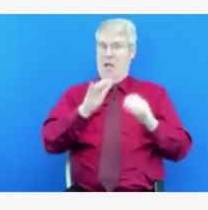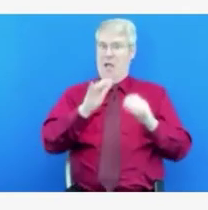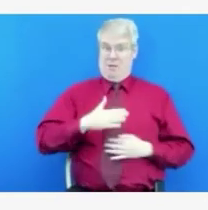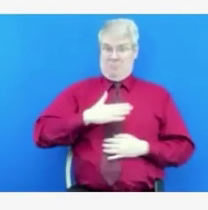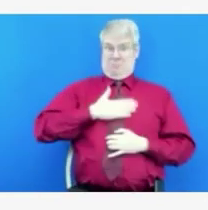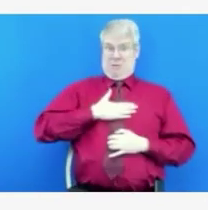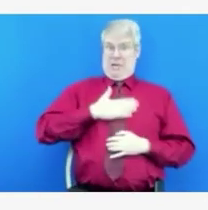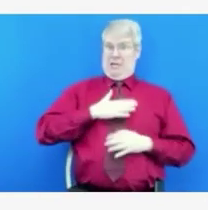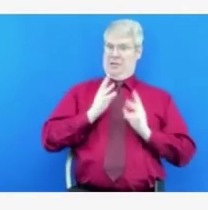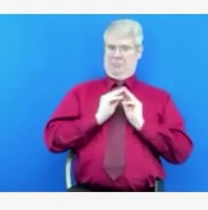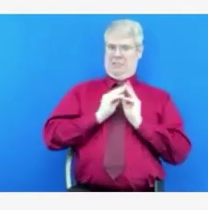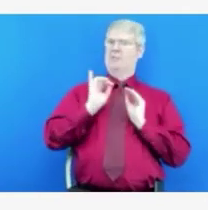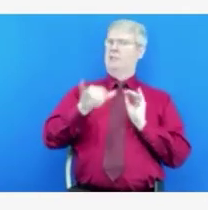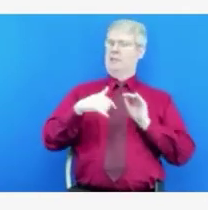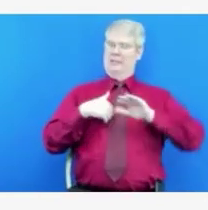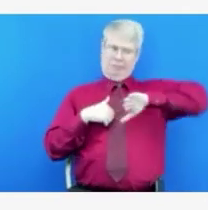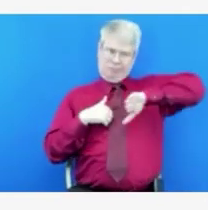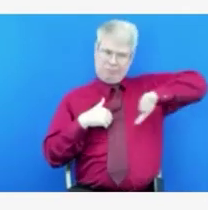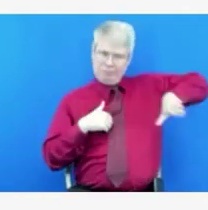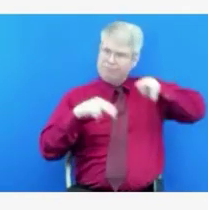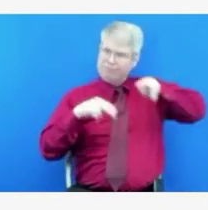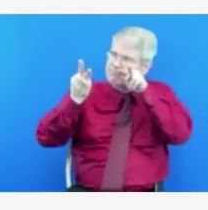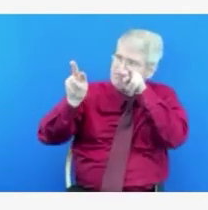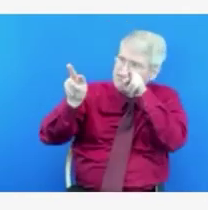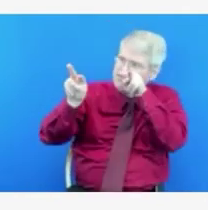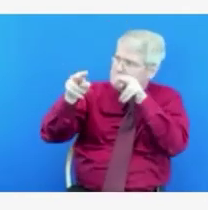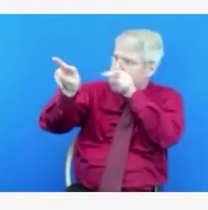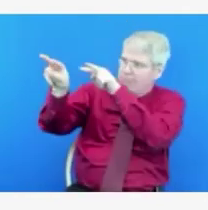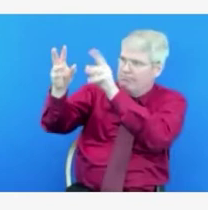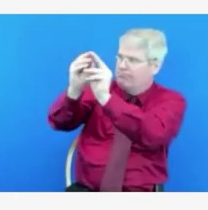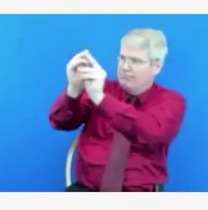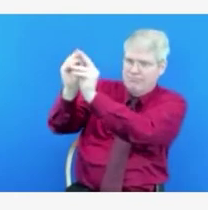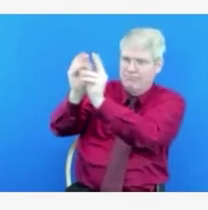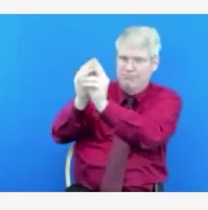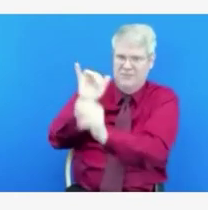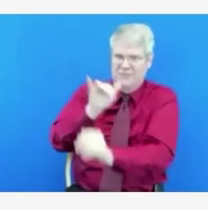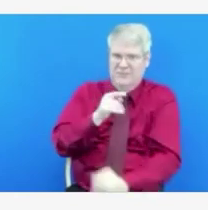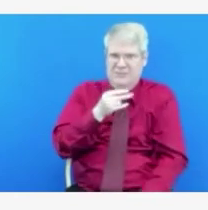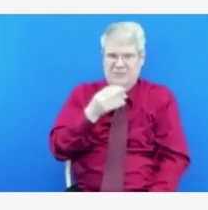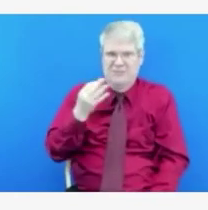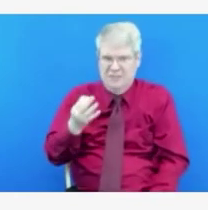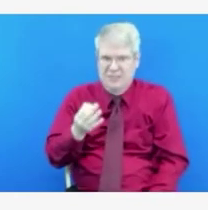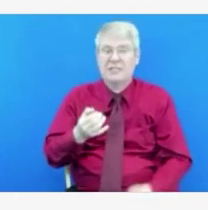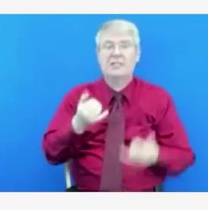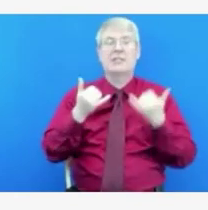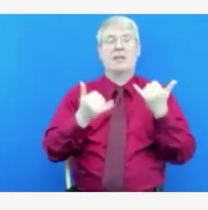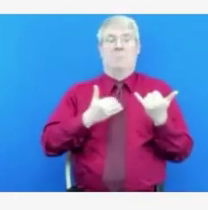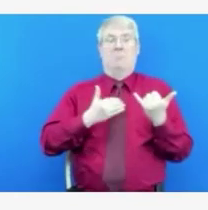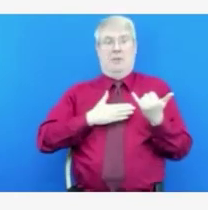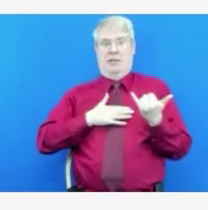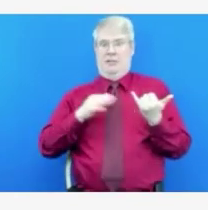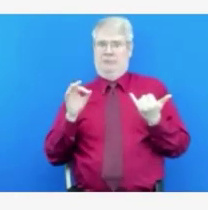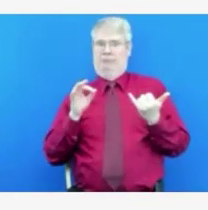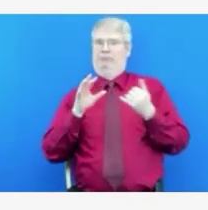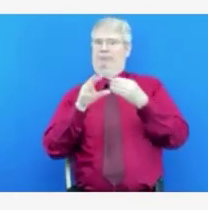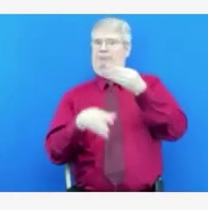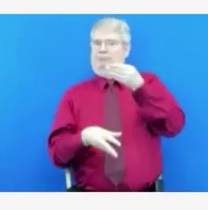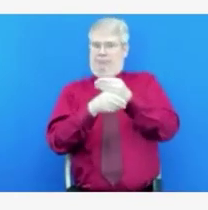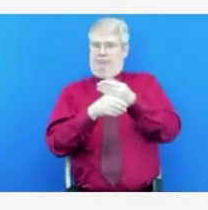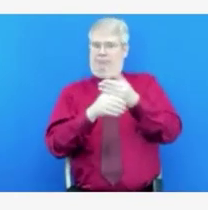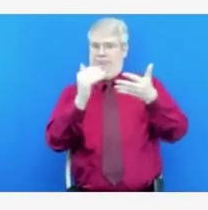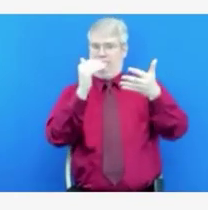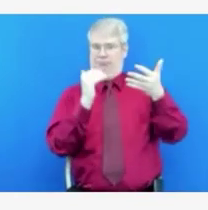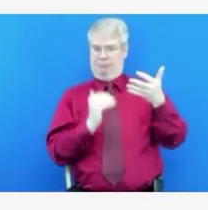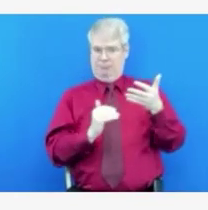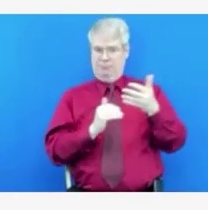what's going to happen with the five to 11 year old children. We know that Pfizer has put in their application and that meeting is set for October 26. So